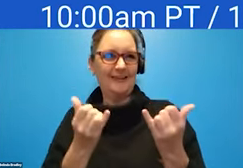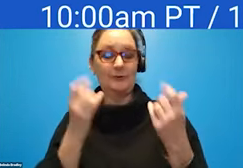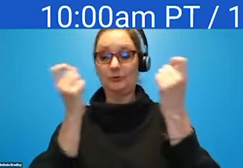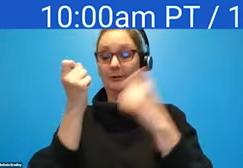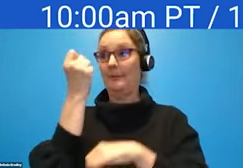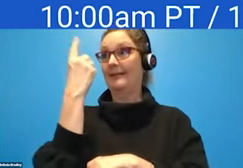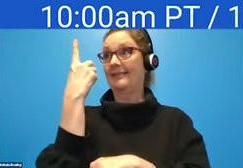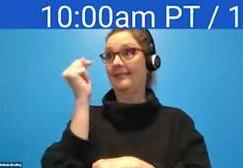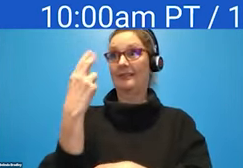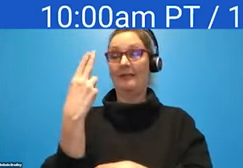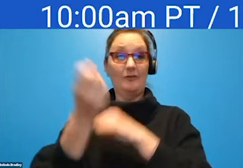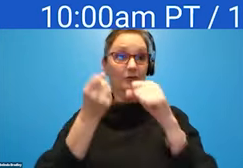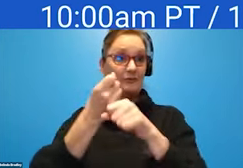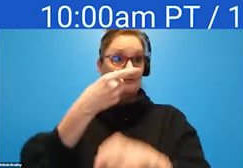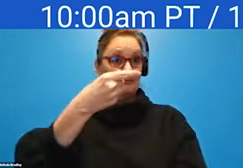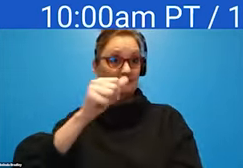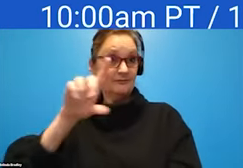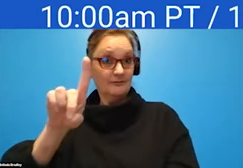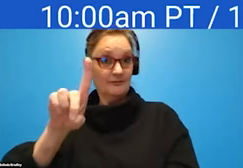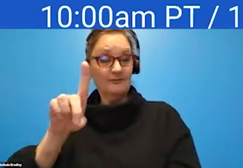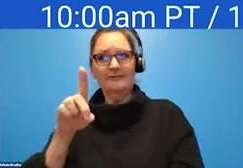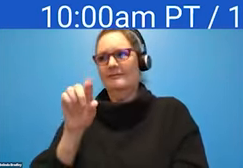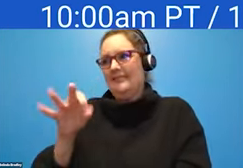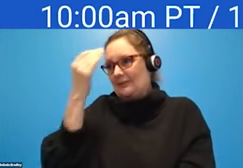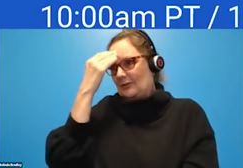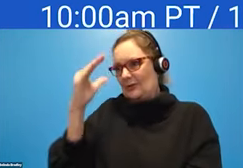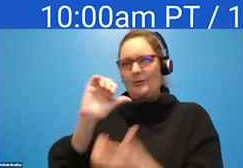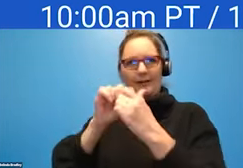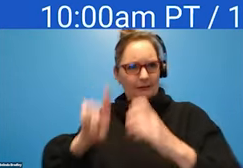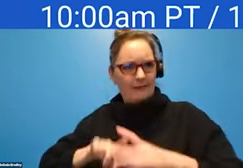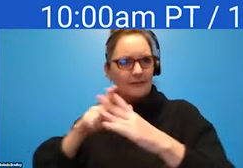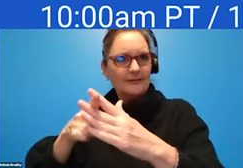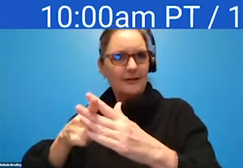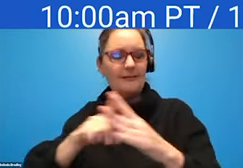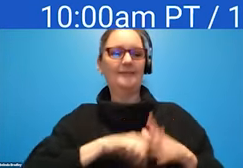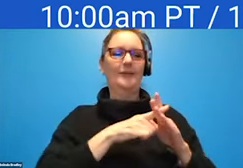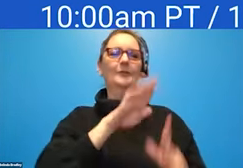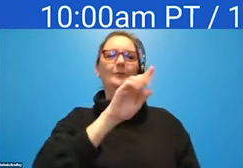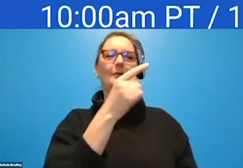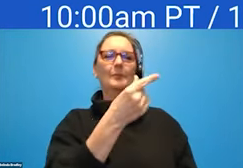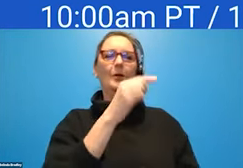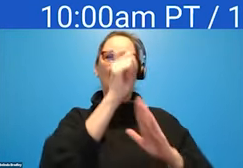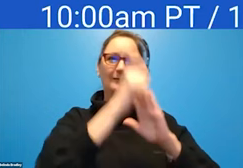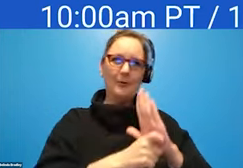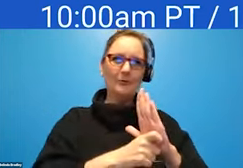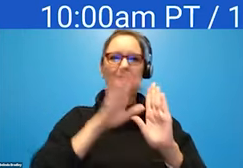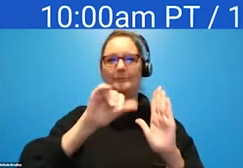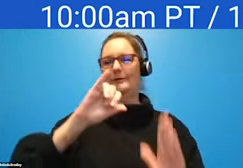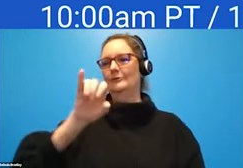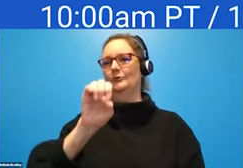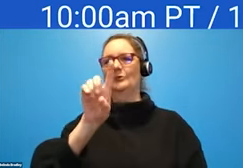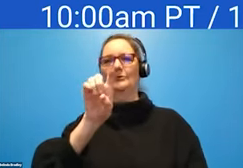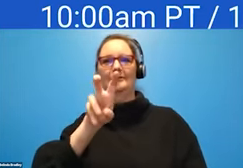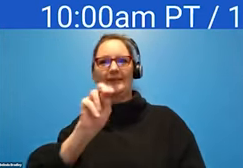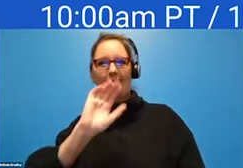GAD. For those of you who don't know, it all started with a blog post written by our CEO, Joe Devin, which caught